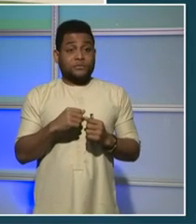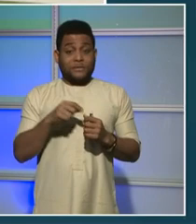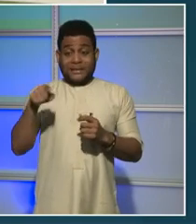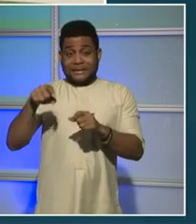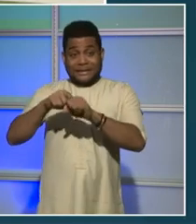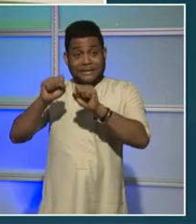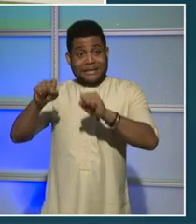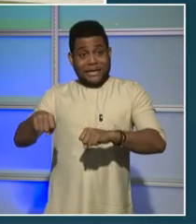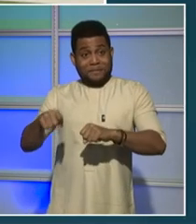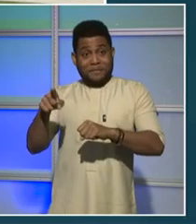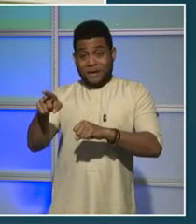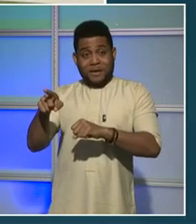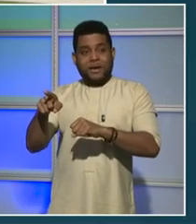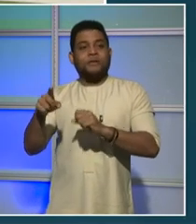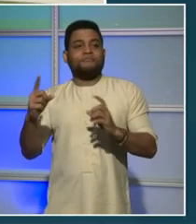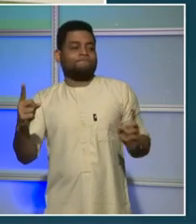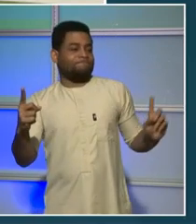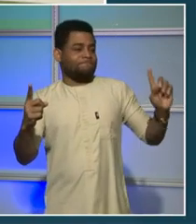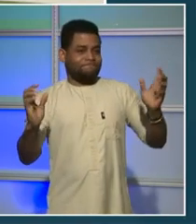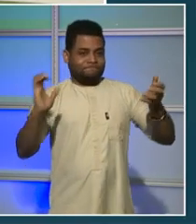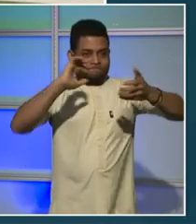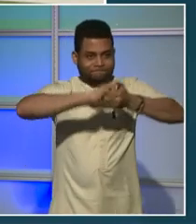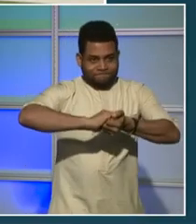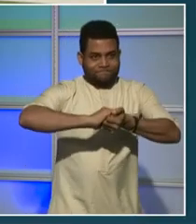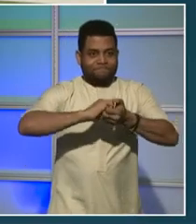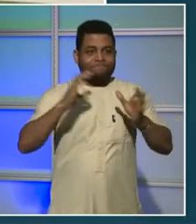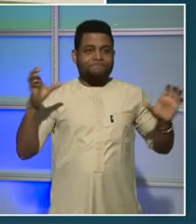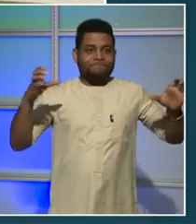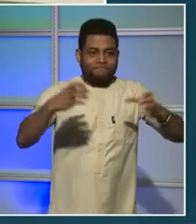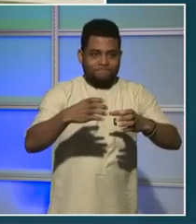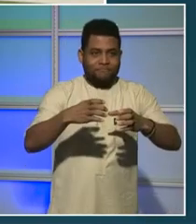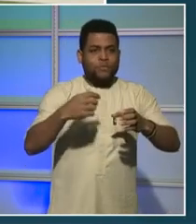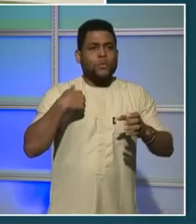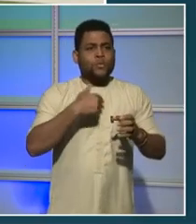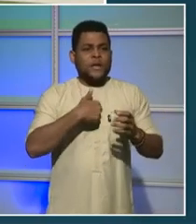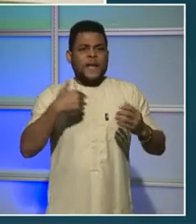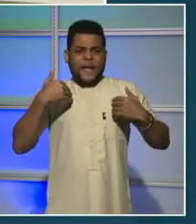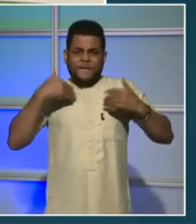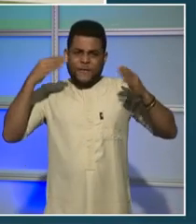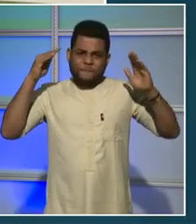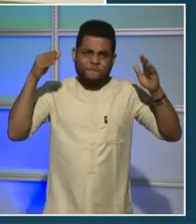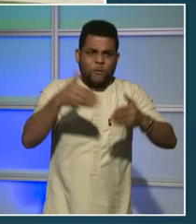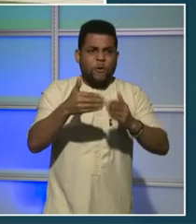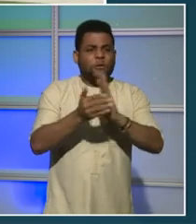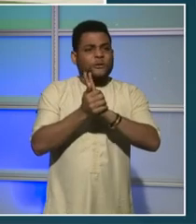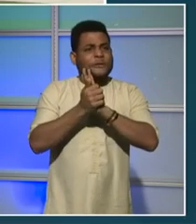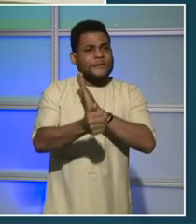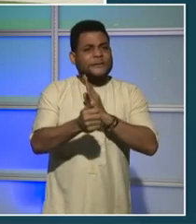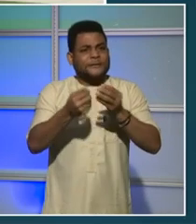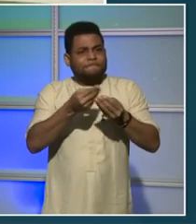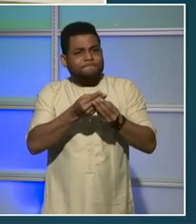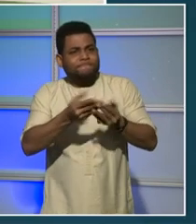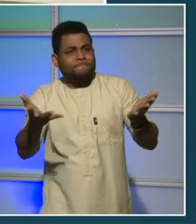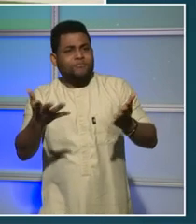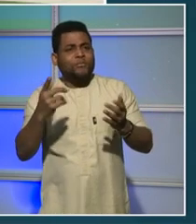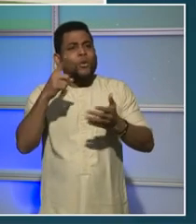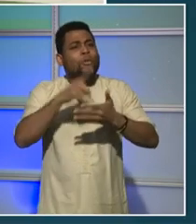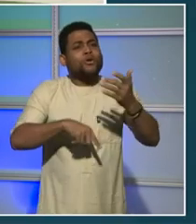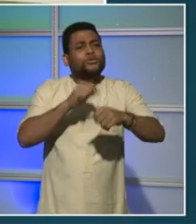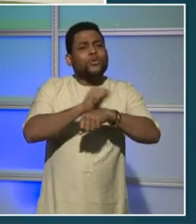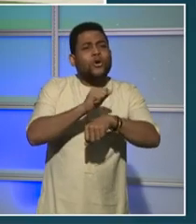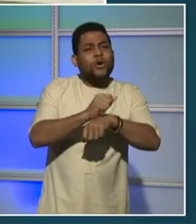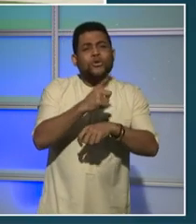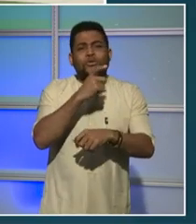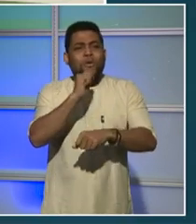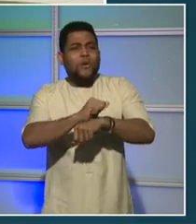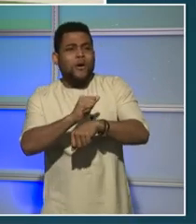The only function is as well as the whole, and we are laser focused on scaling what's working and improving anything that is not.